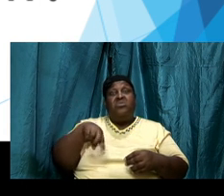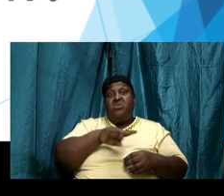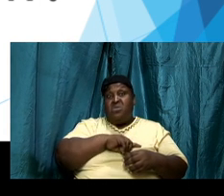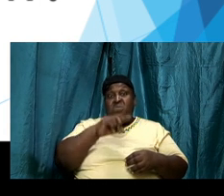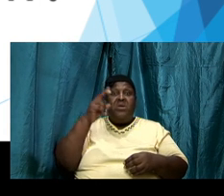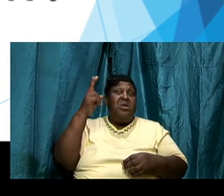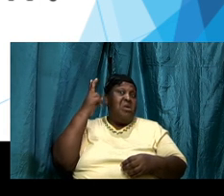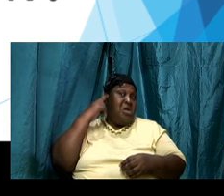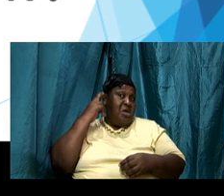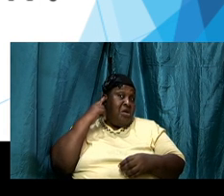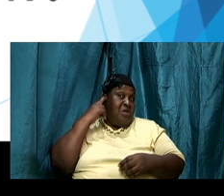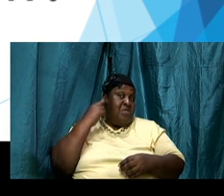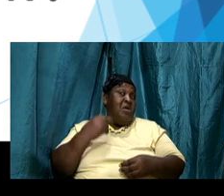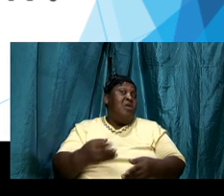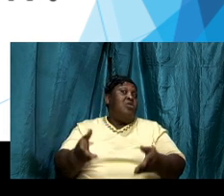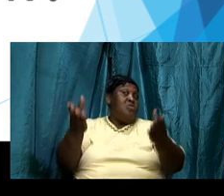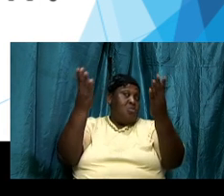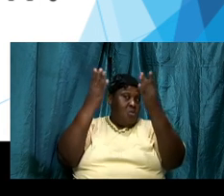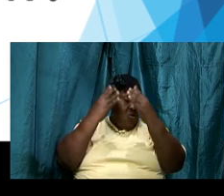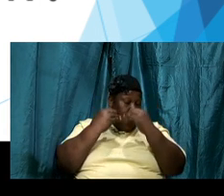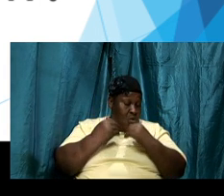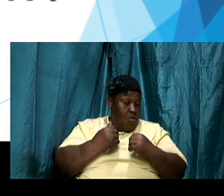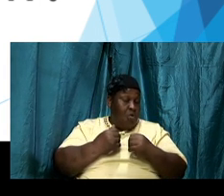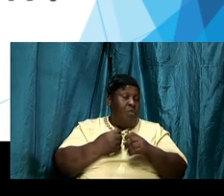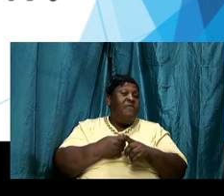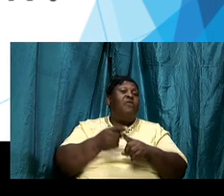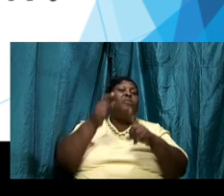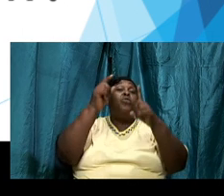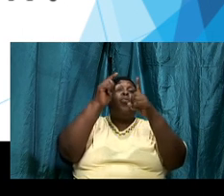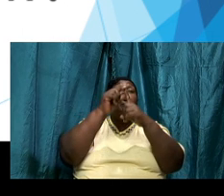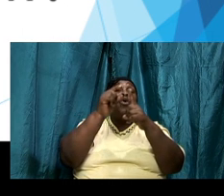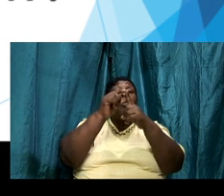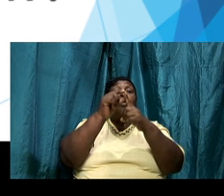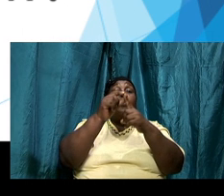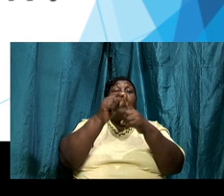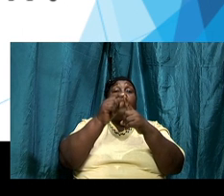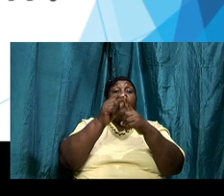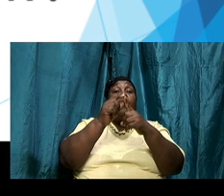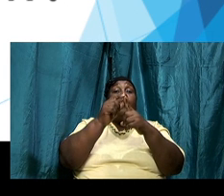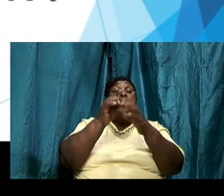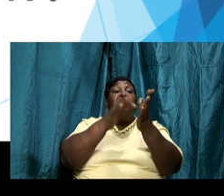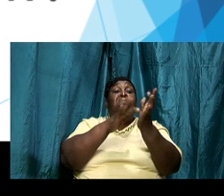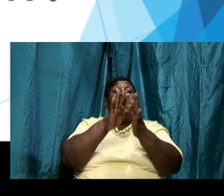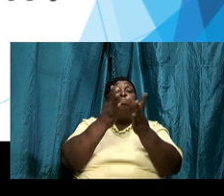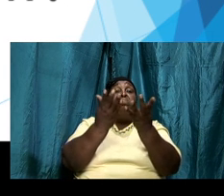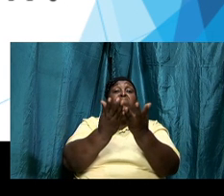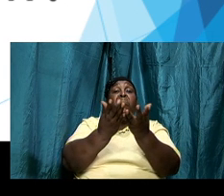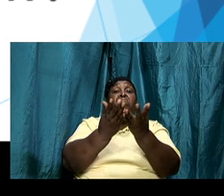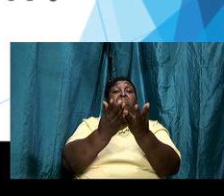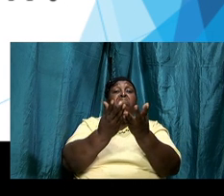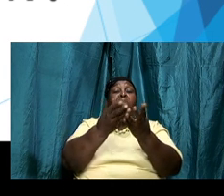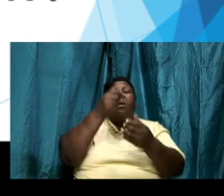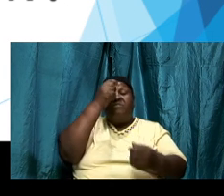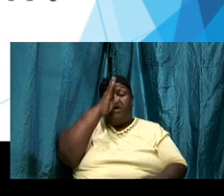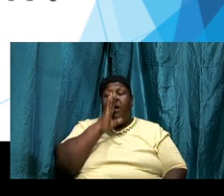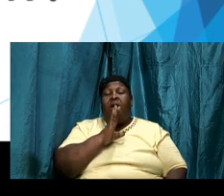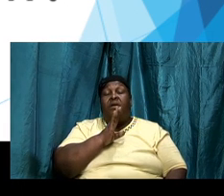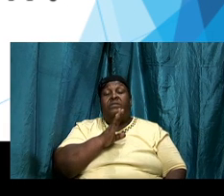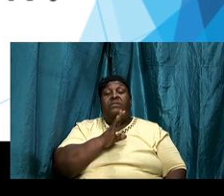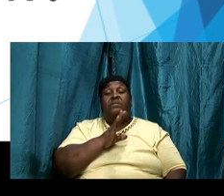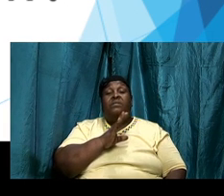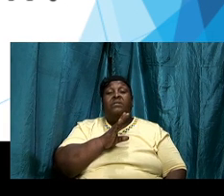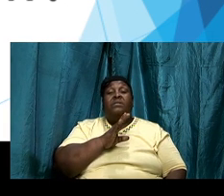that comes from the word of God this